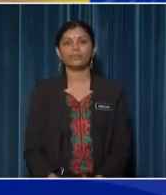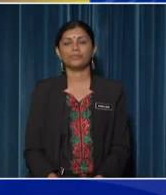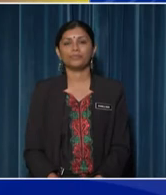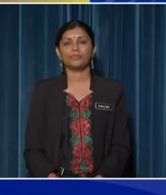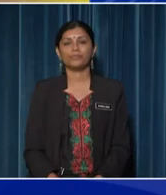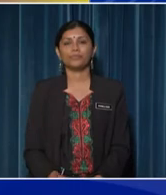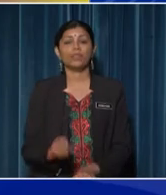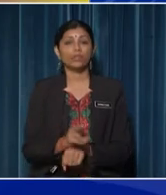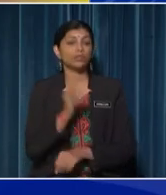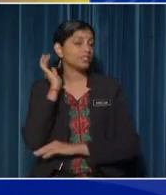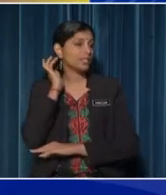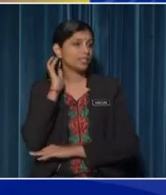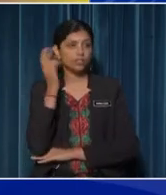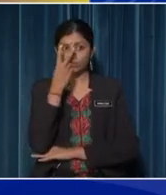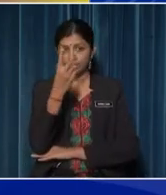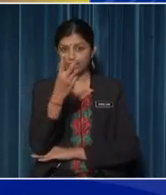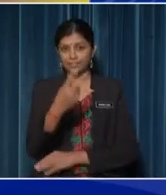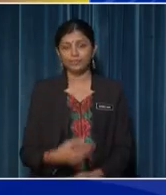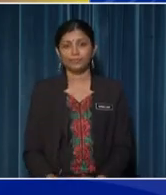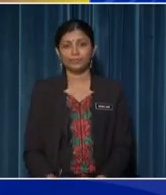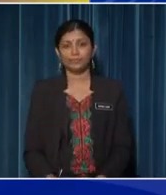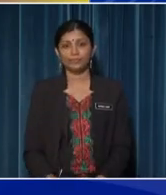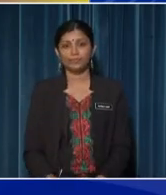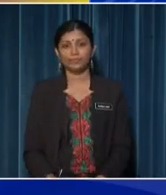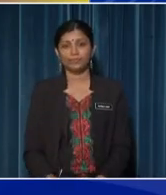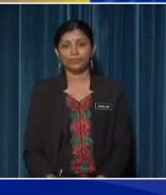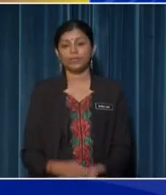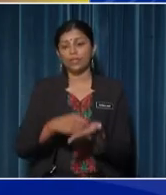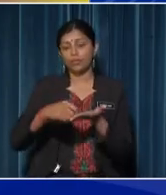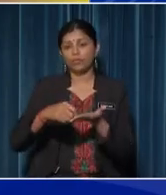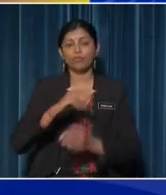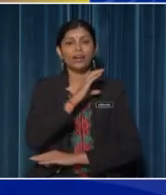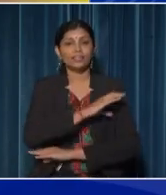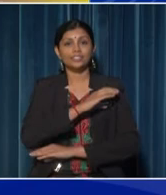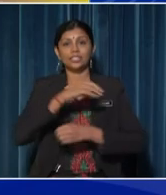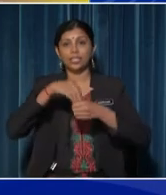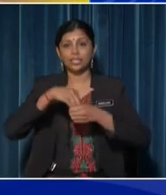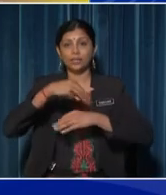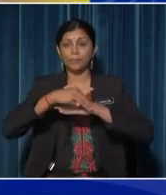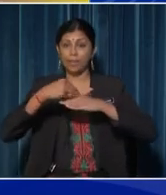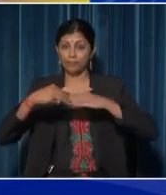Using sense of sight Let's write the characteristics in a bubble map